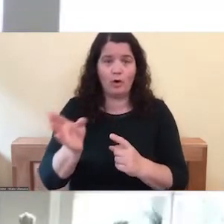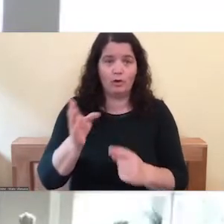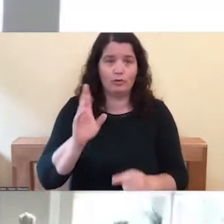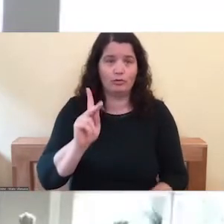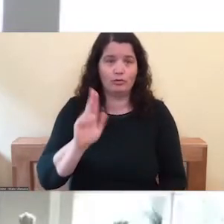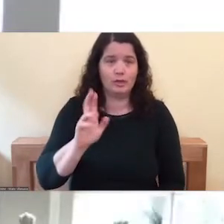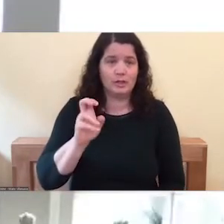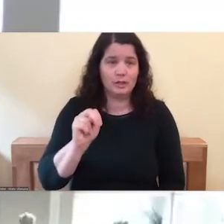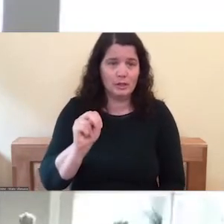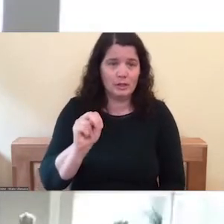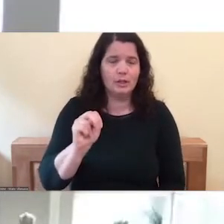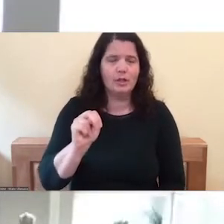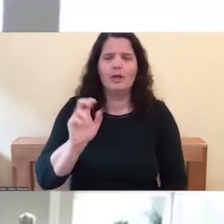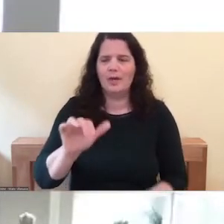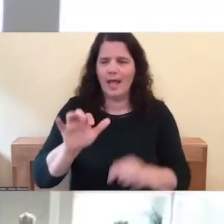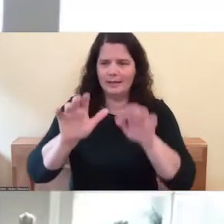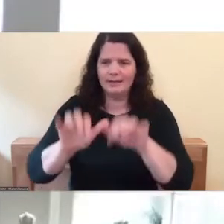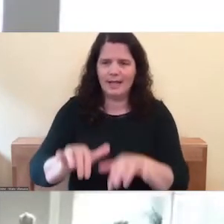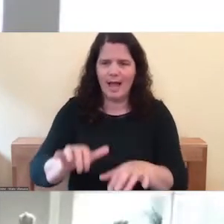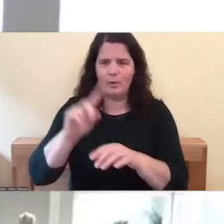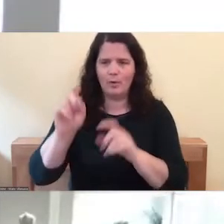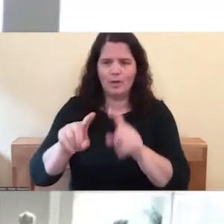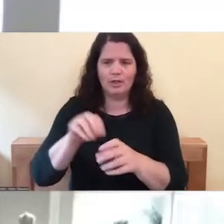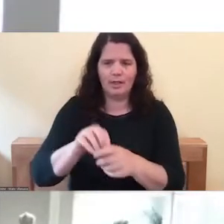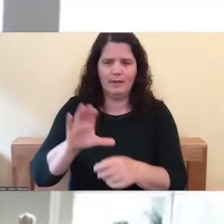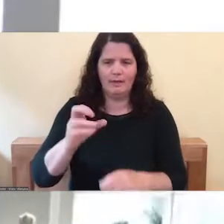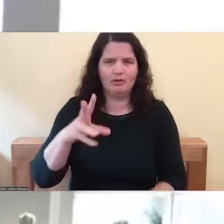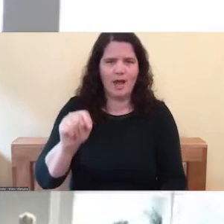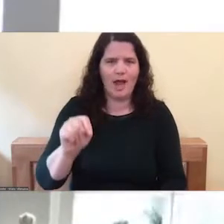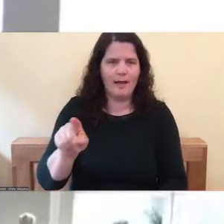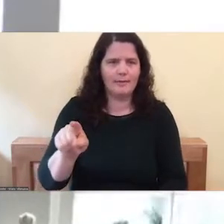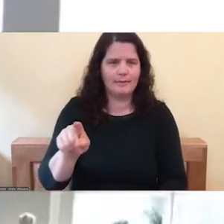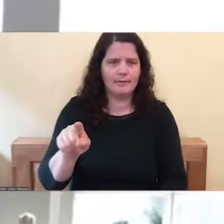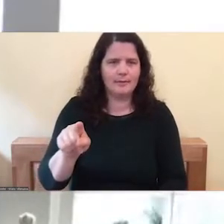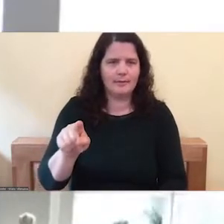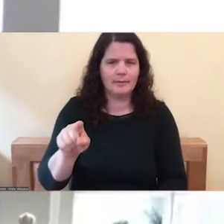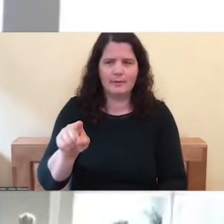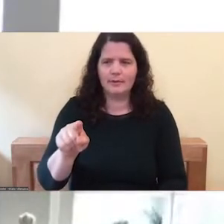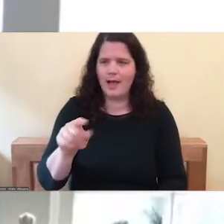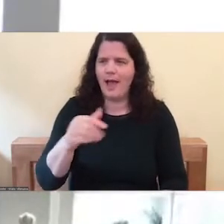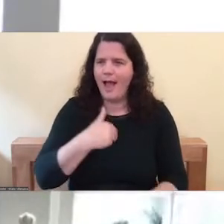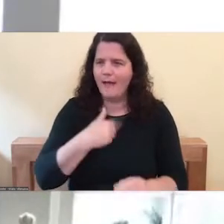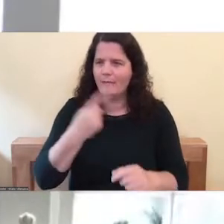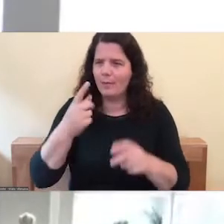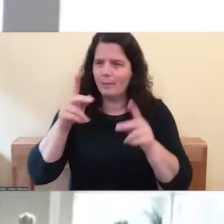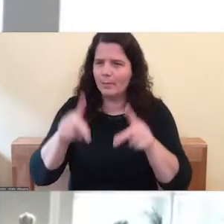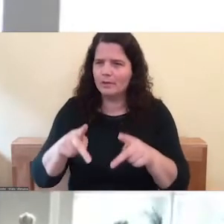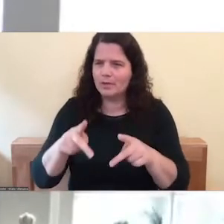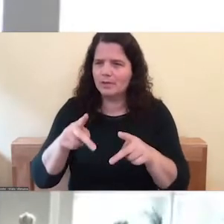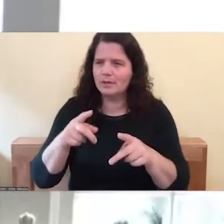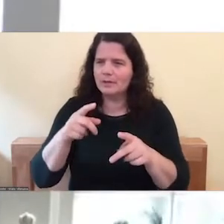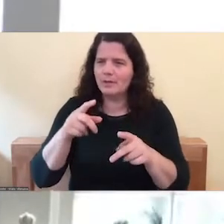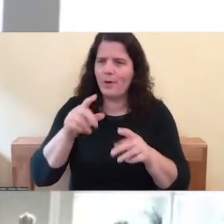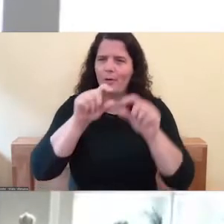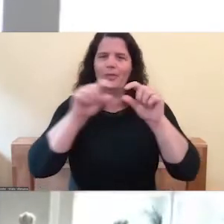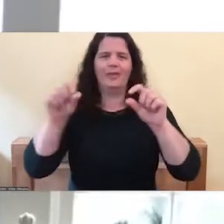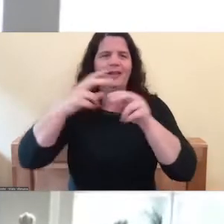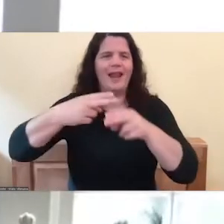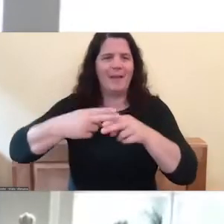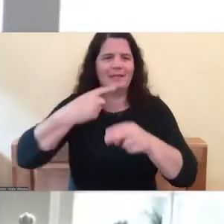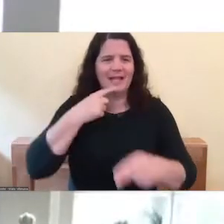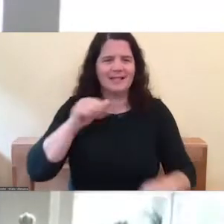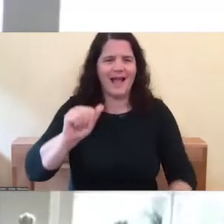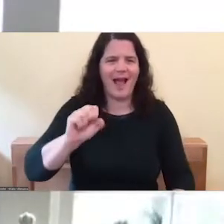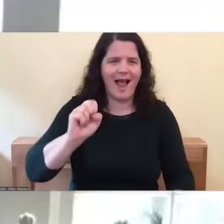send those questions in the chat to, um, I think it's listed in there, send questions here. Yeah. Ask questions here of